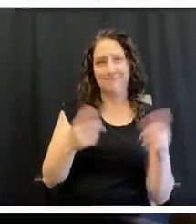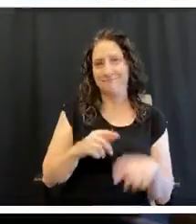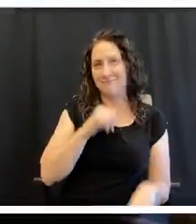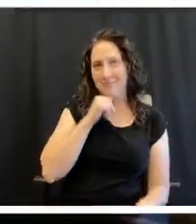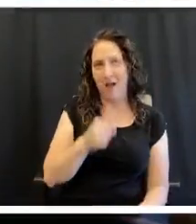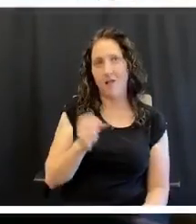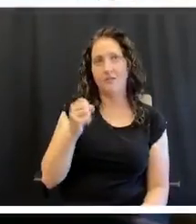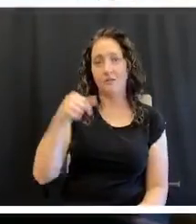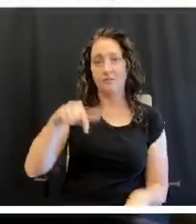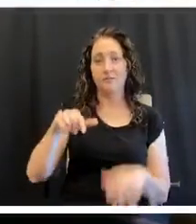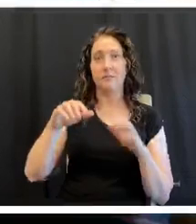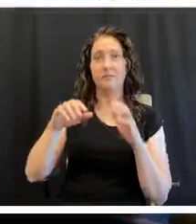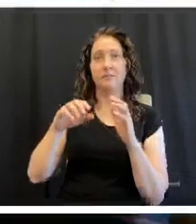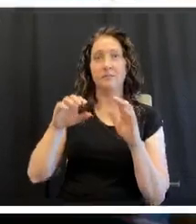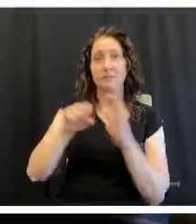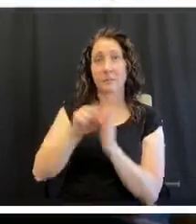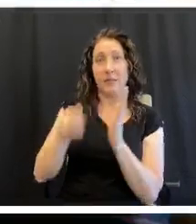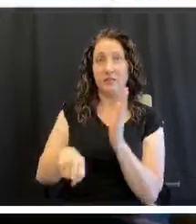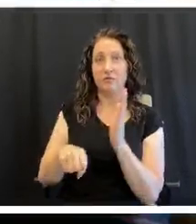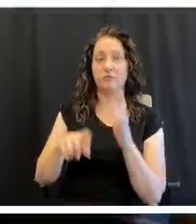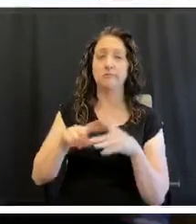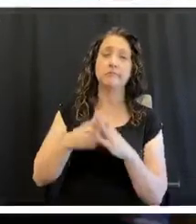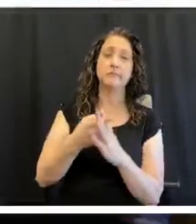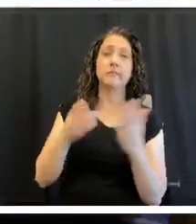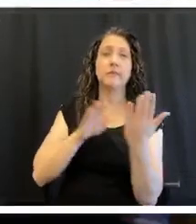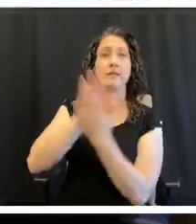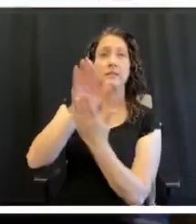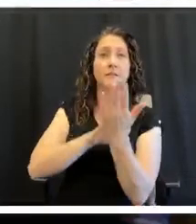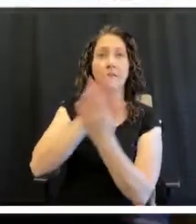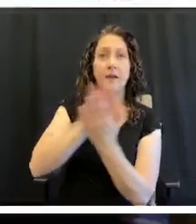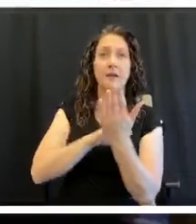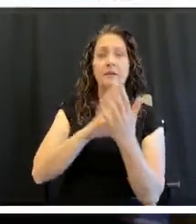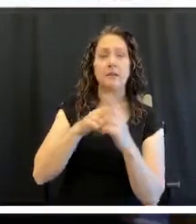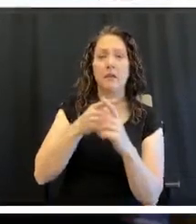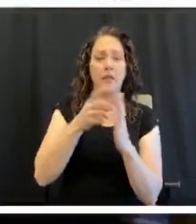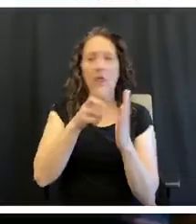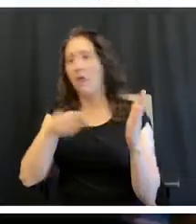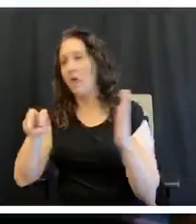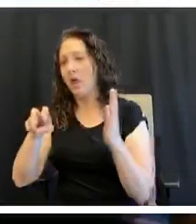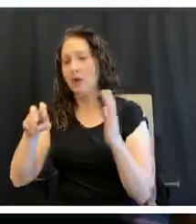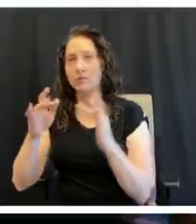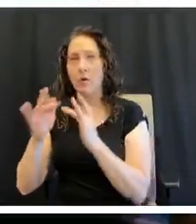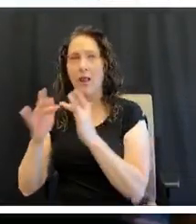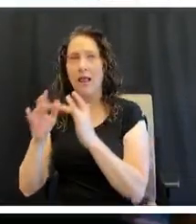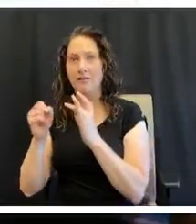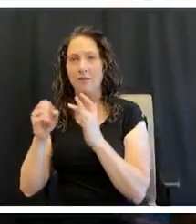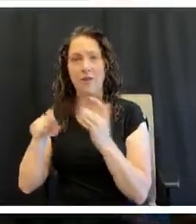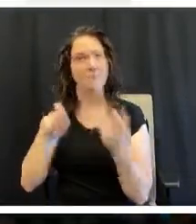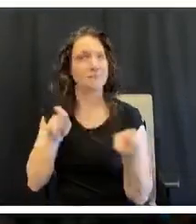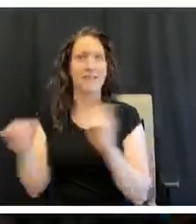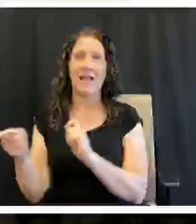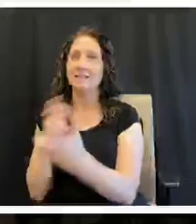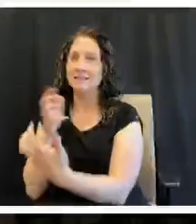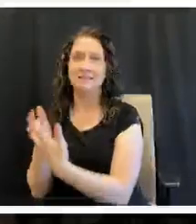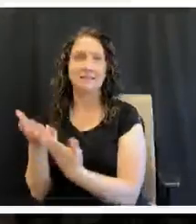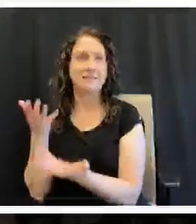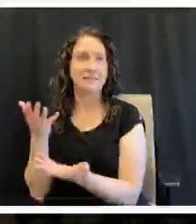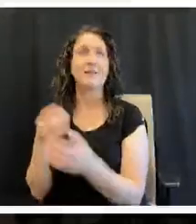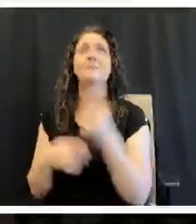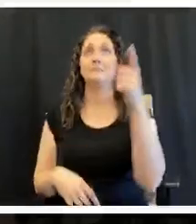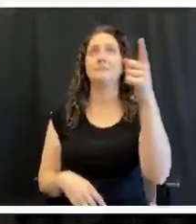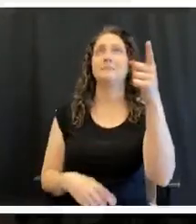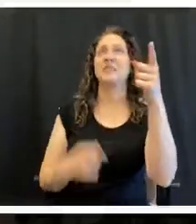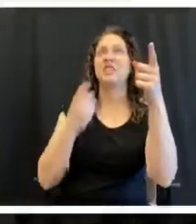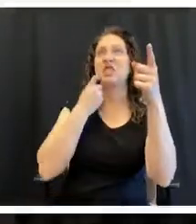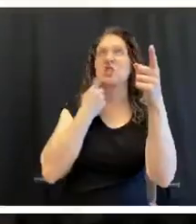we got some of our basic stuff down, taking care that we didn't need to worry about. Right. Right. Hey, this question